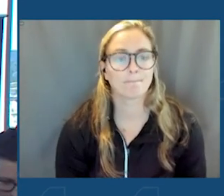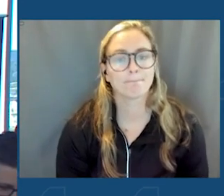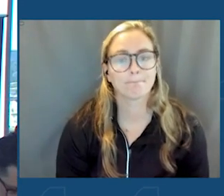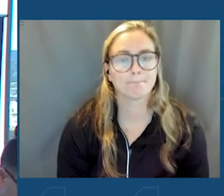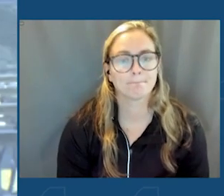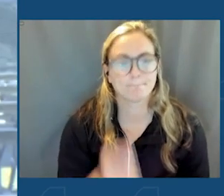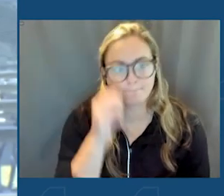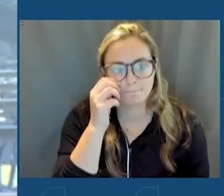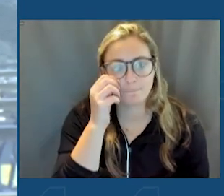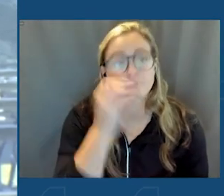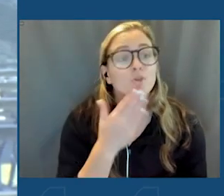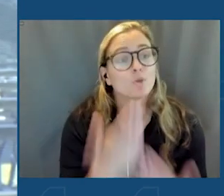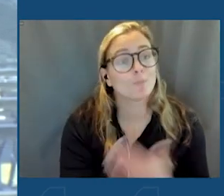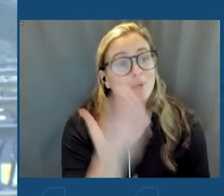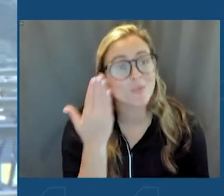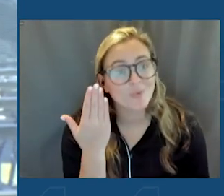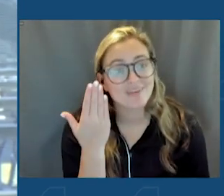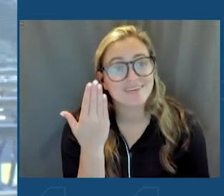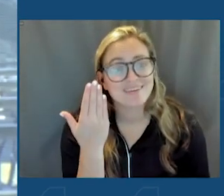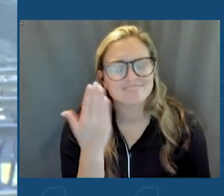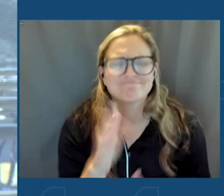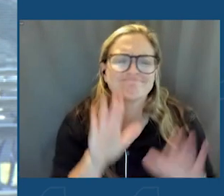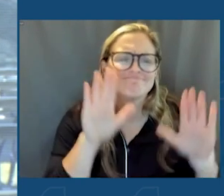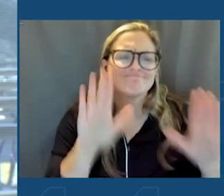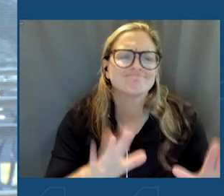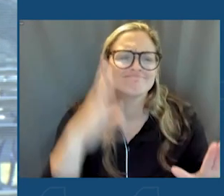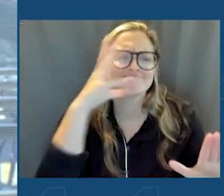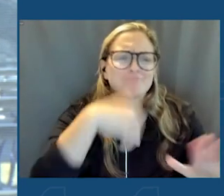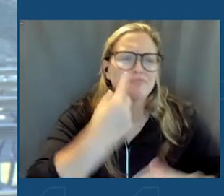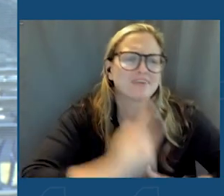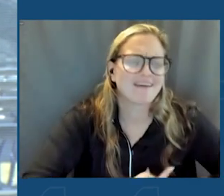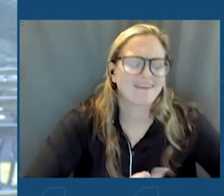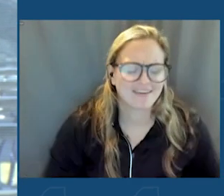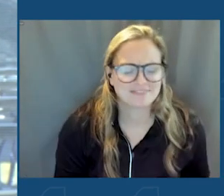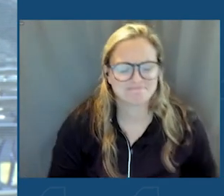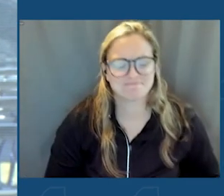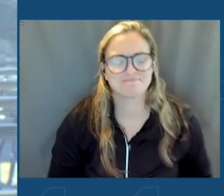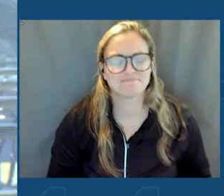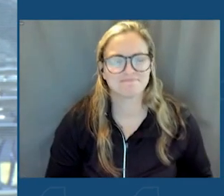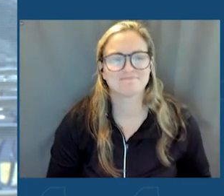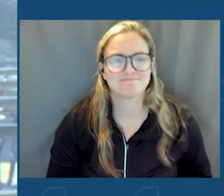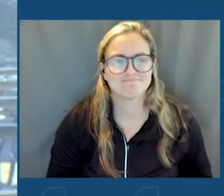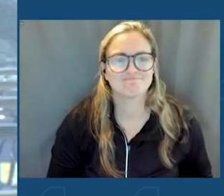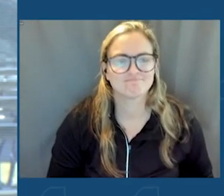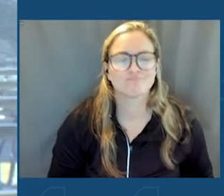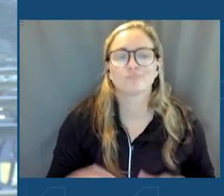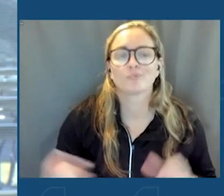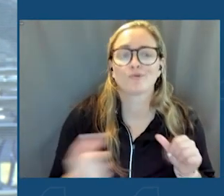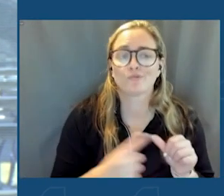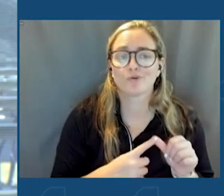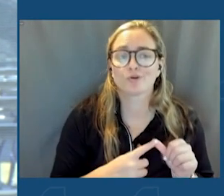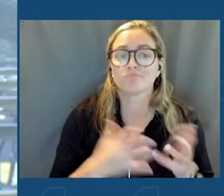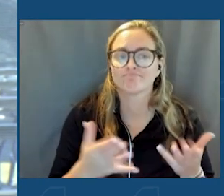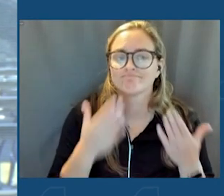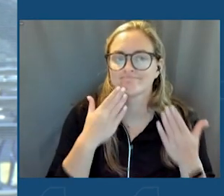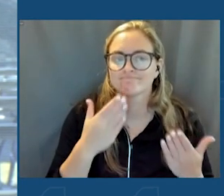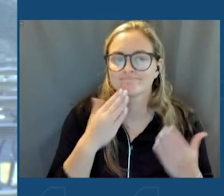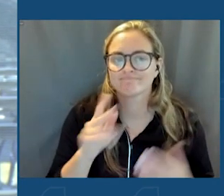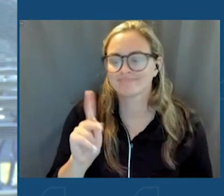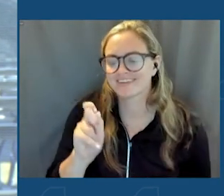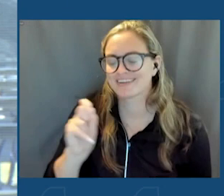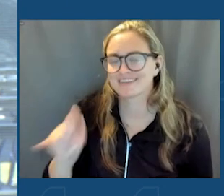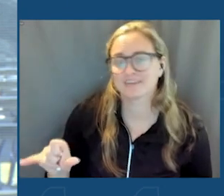Good morning. What a spectacularly beautiful day here in New York. First of all, I do want to thank Casey for